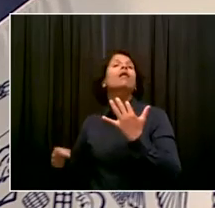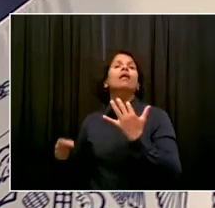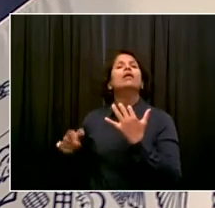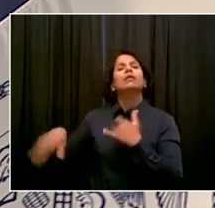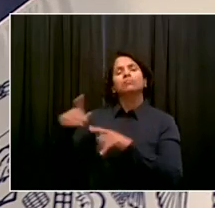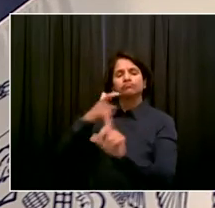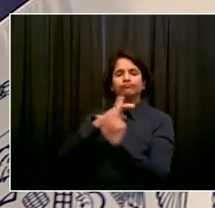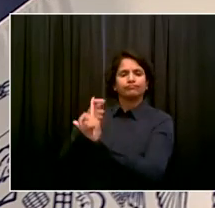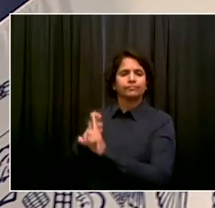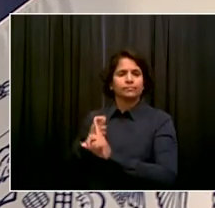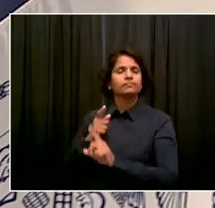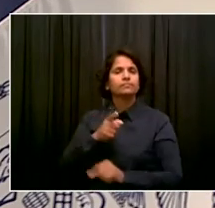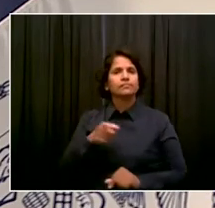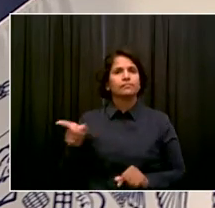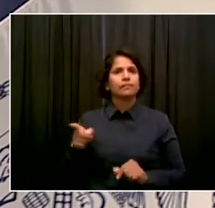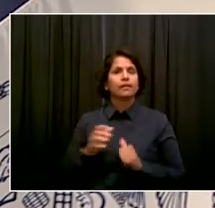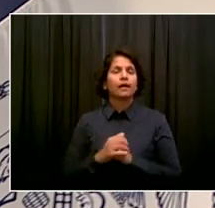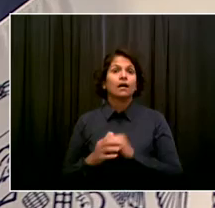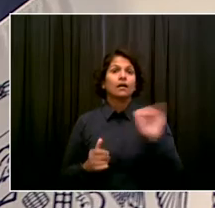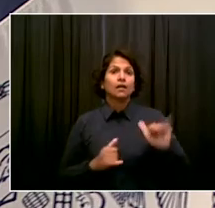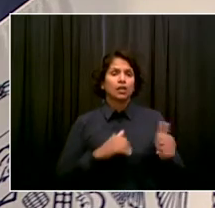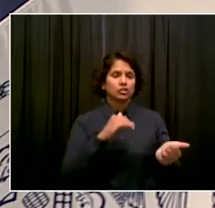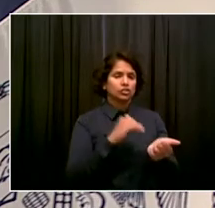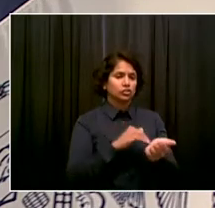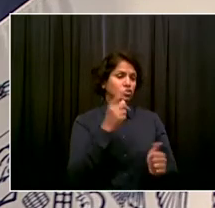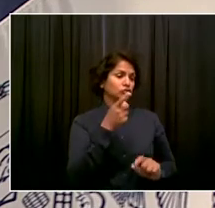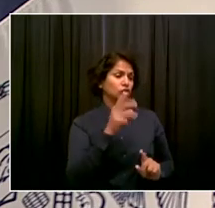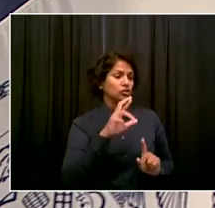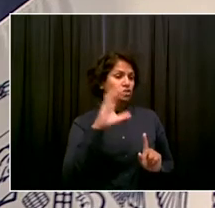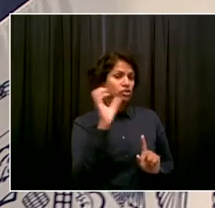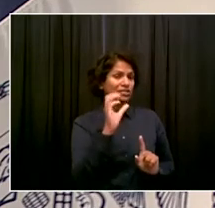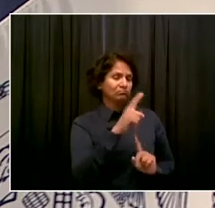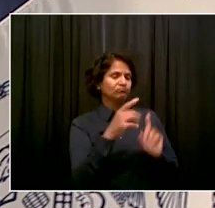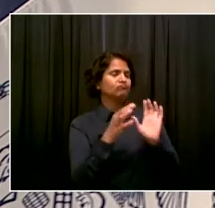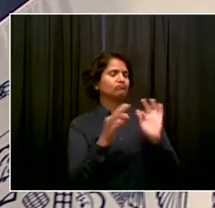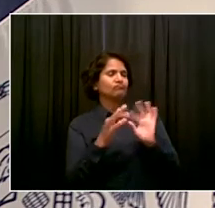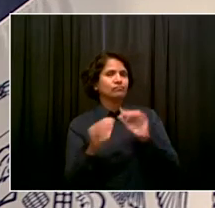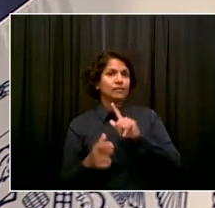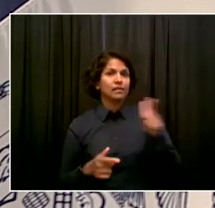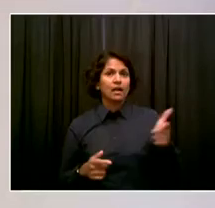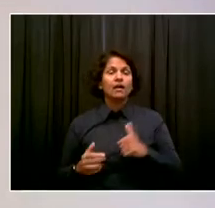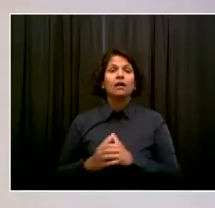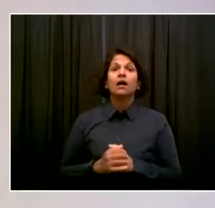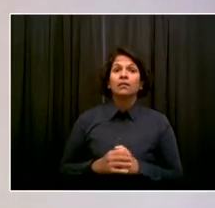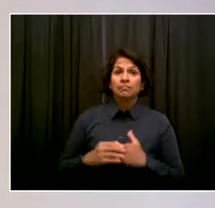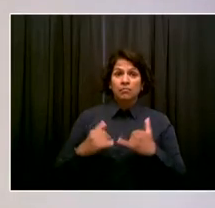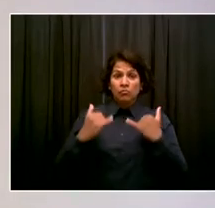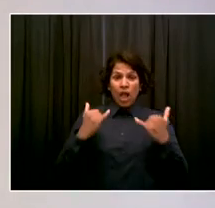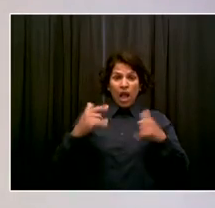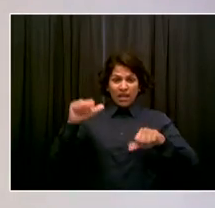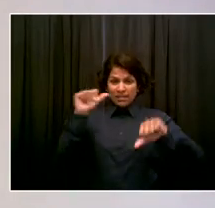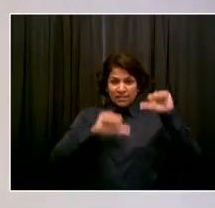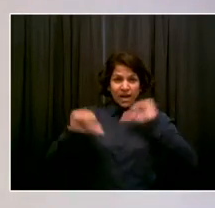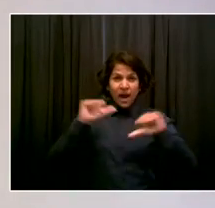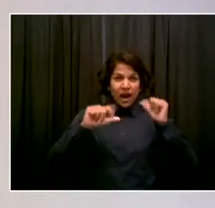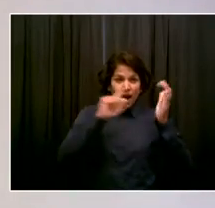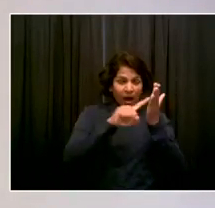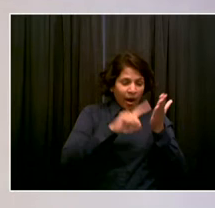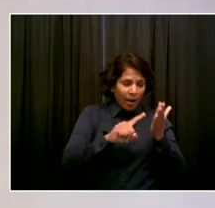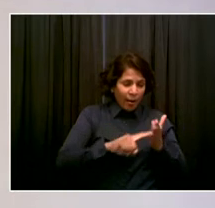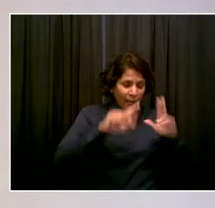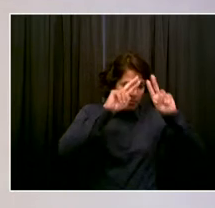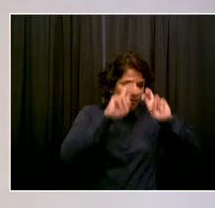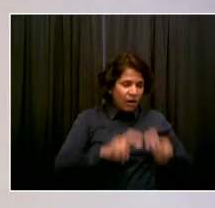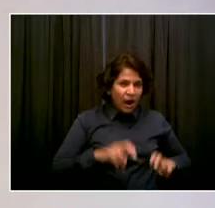Thank you very much, Mr. Mayor. We are following the science very closely on this, particularly in the context of the Delta